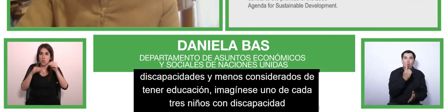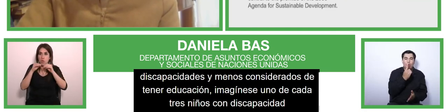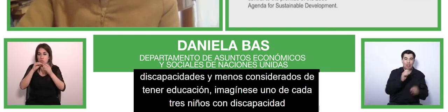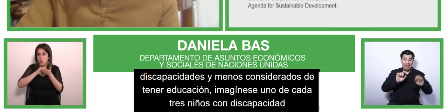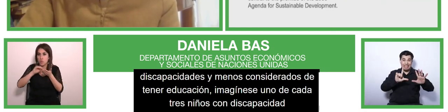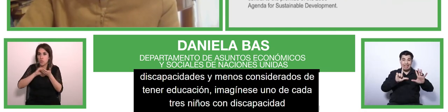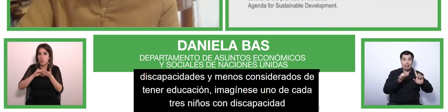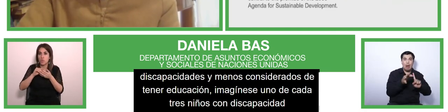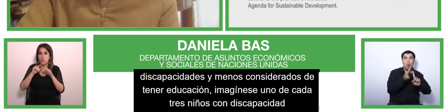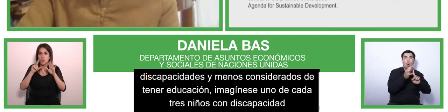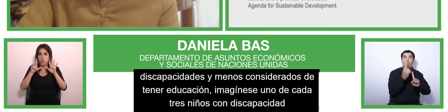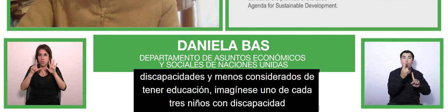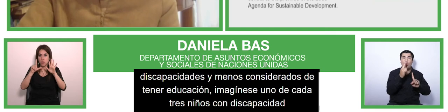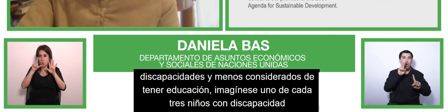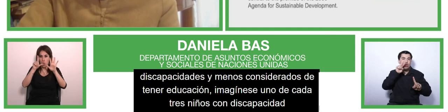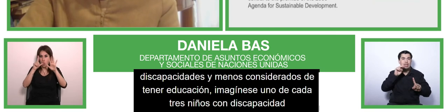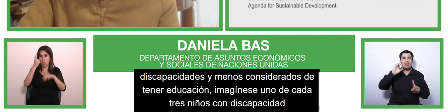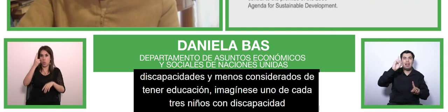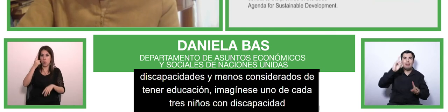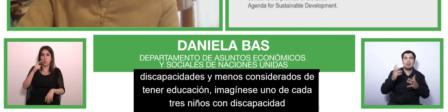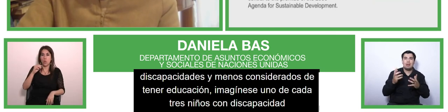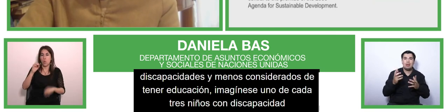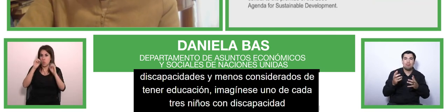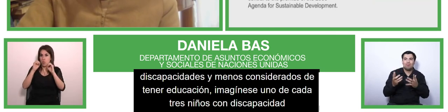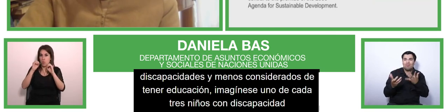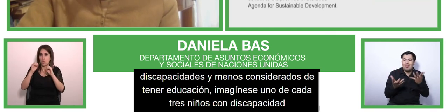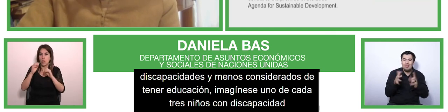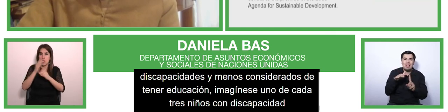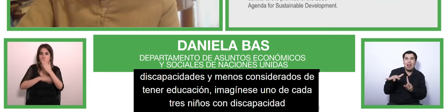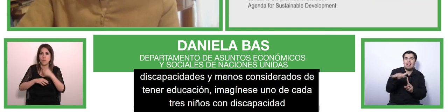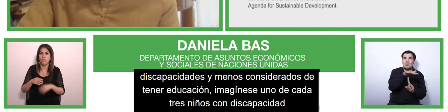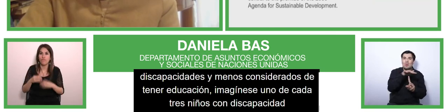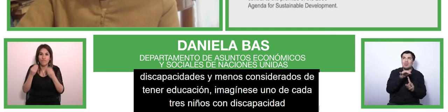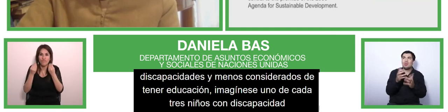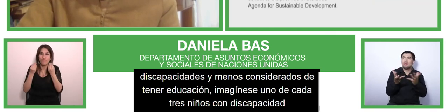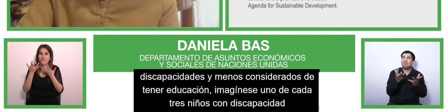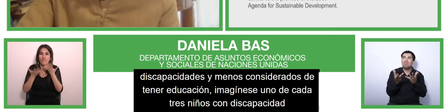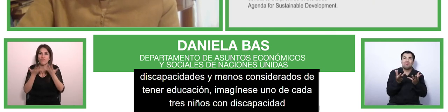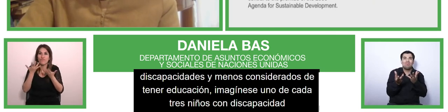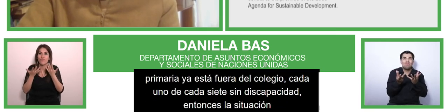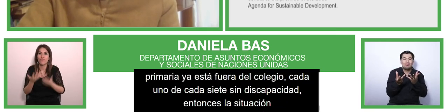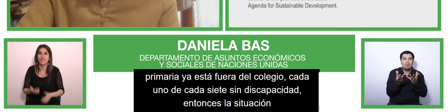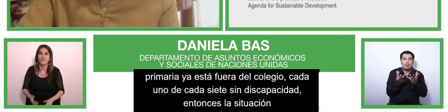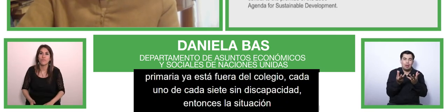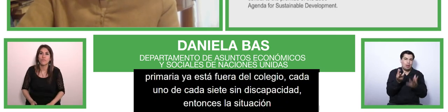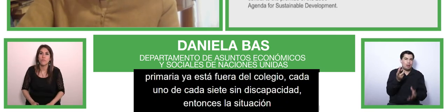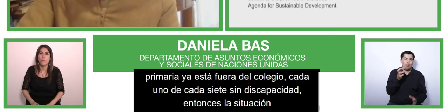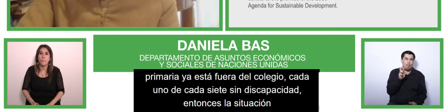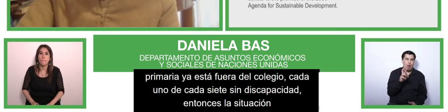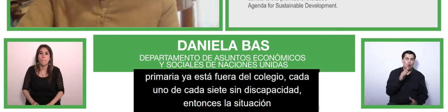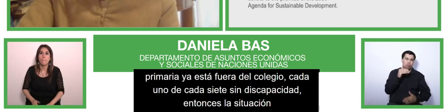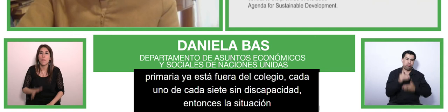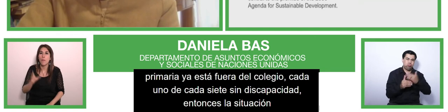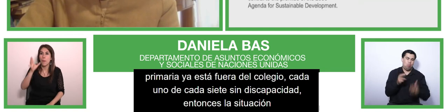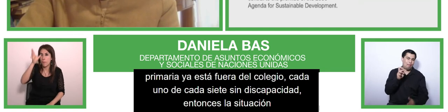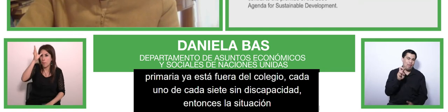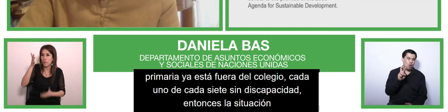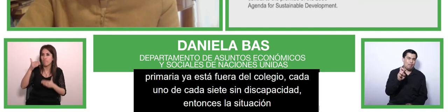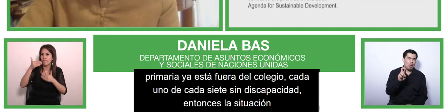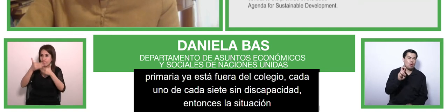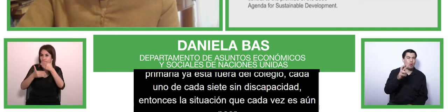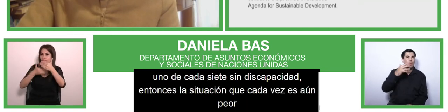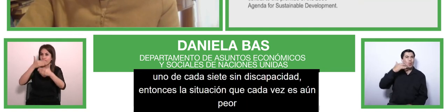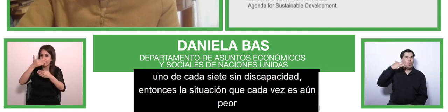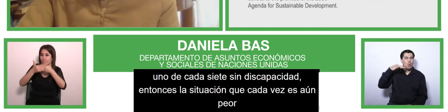further exacerbated by those living in already fragile contexts so persons with disabilities